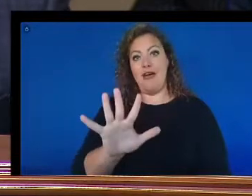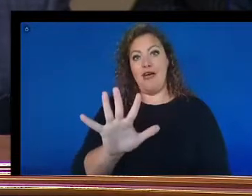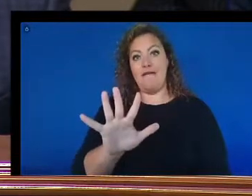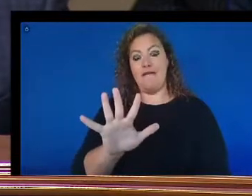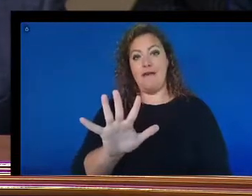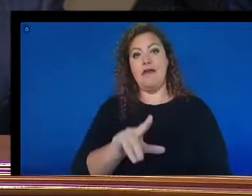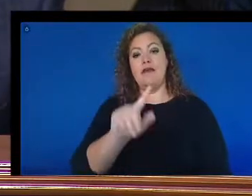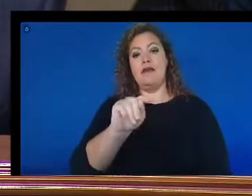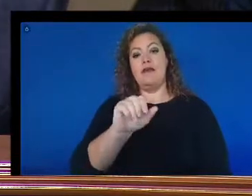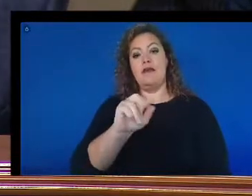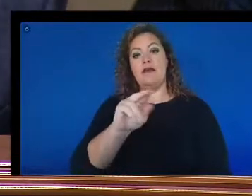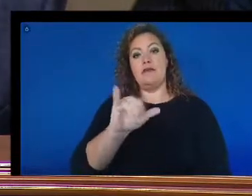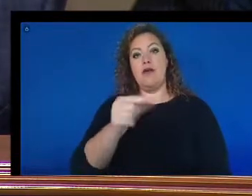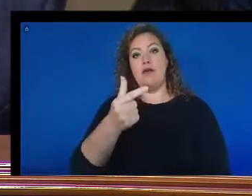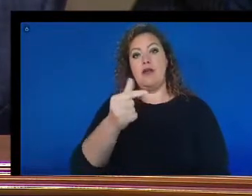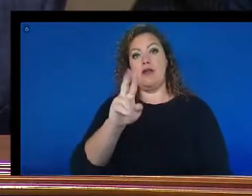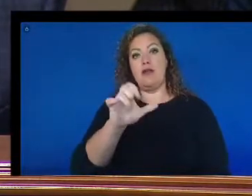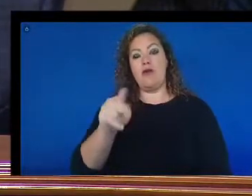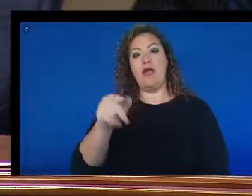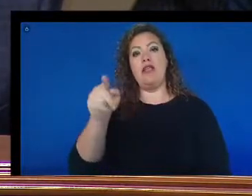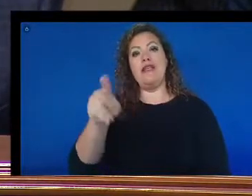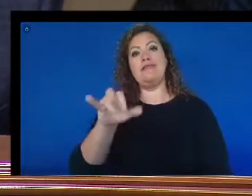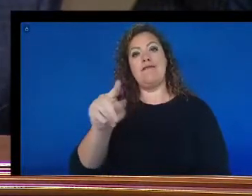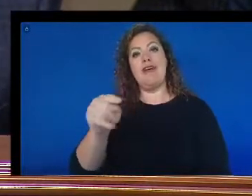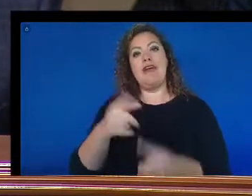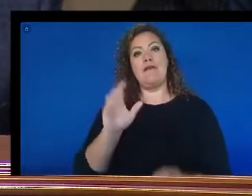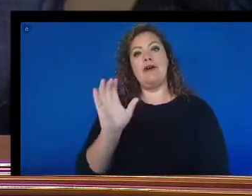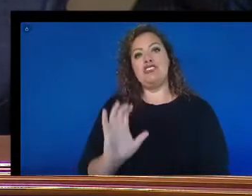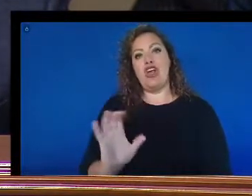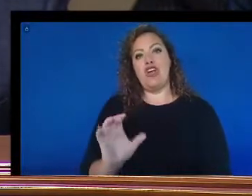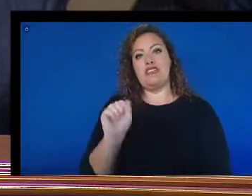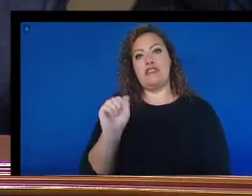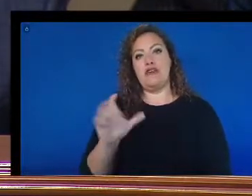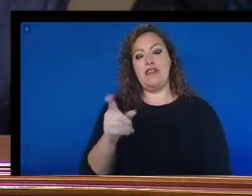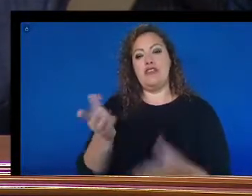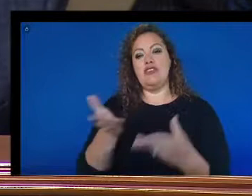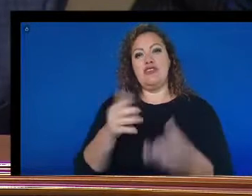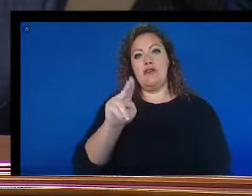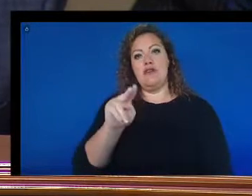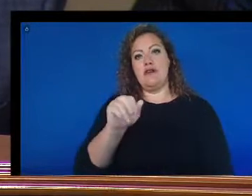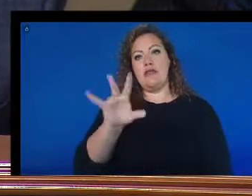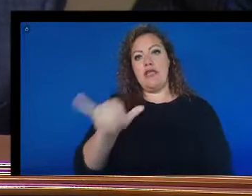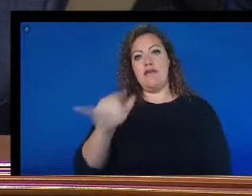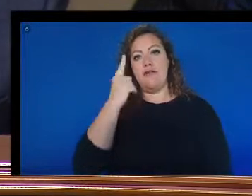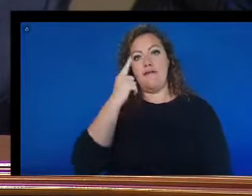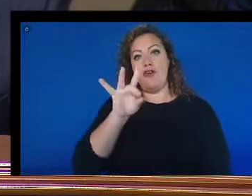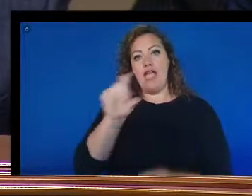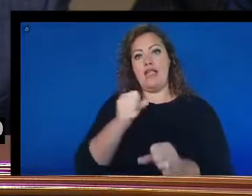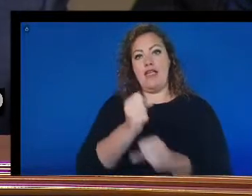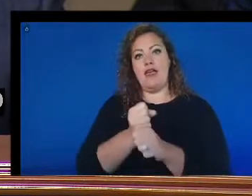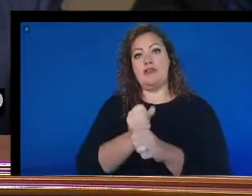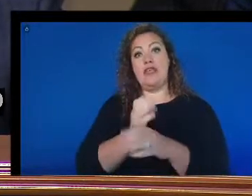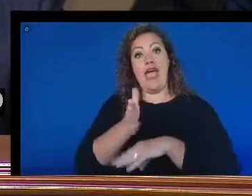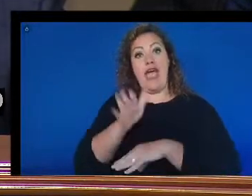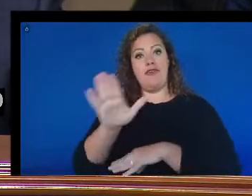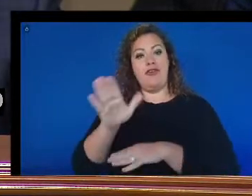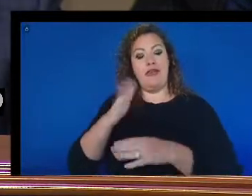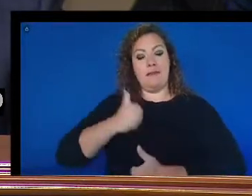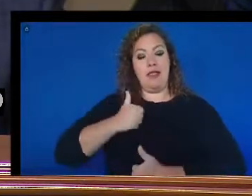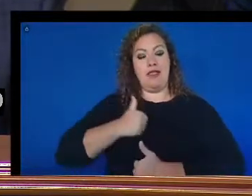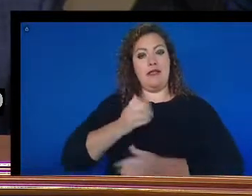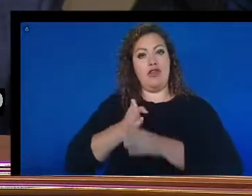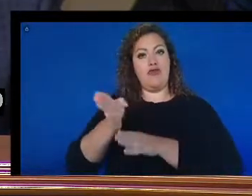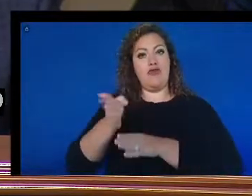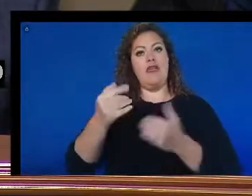Tony Green is a veteran from Charleston, South Carolina, who served in the Navy for eight years. Following his military career, he had trouble